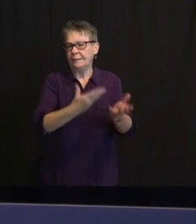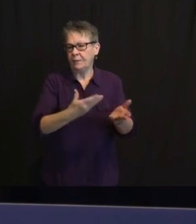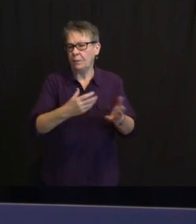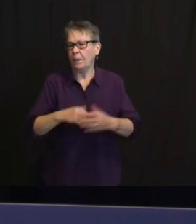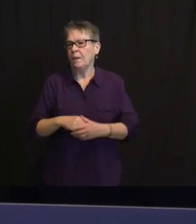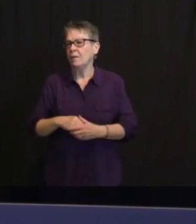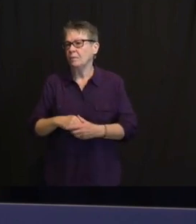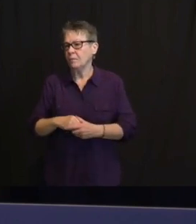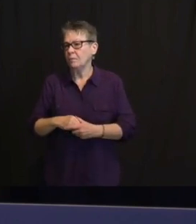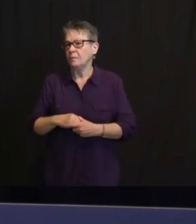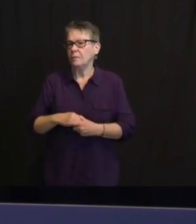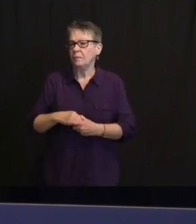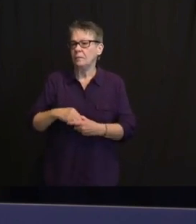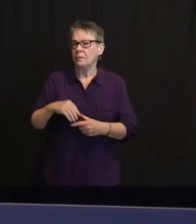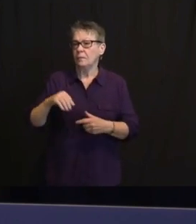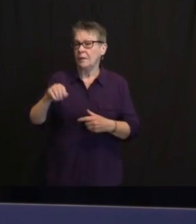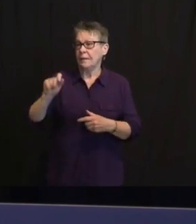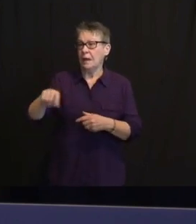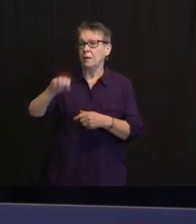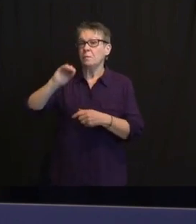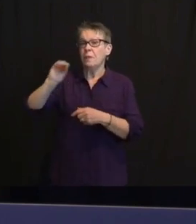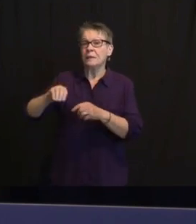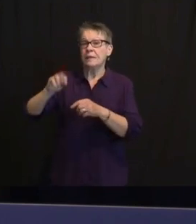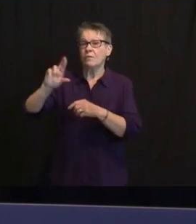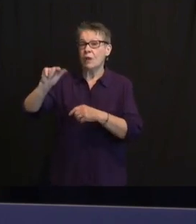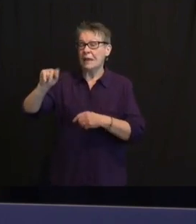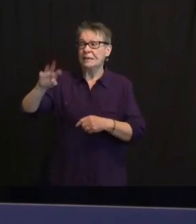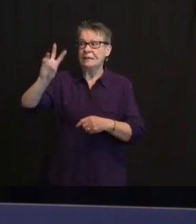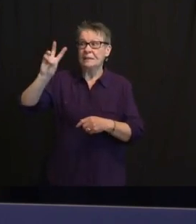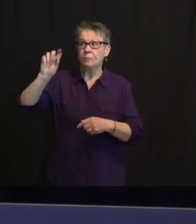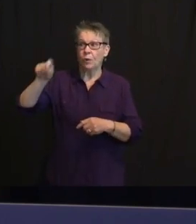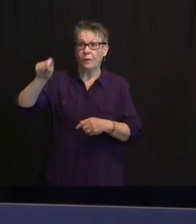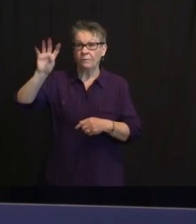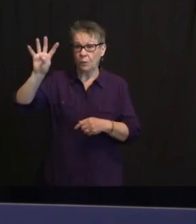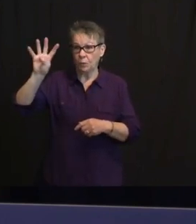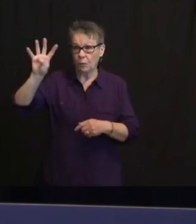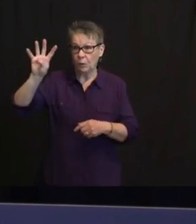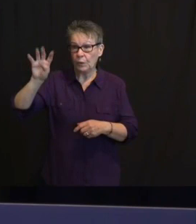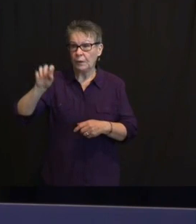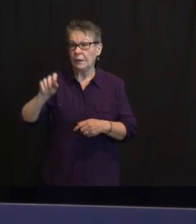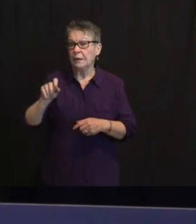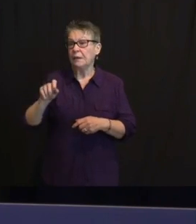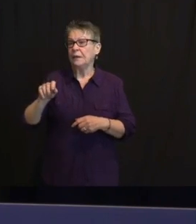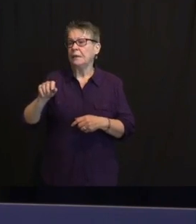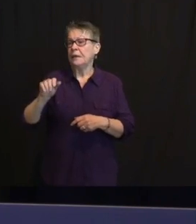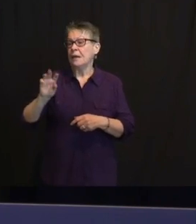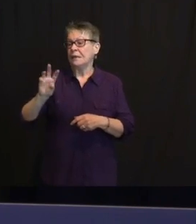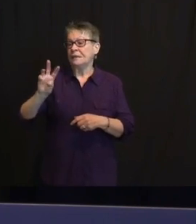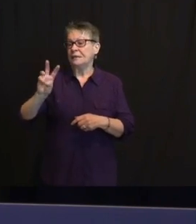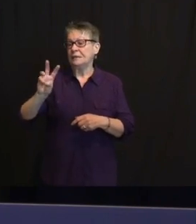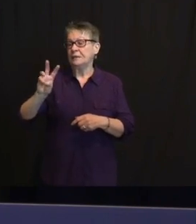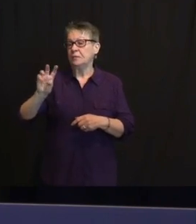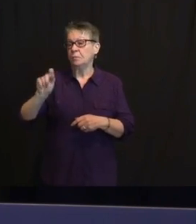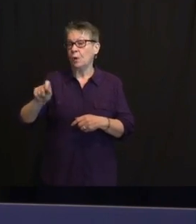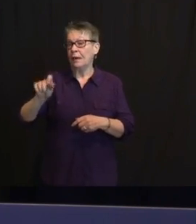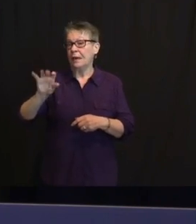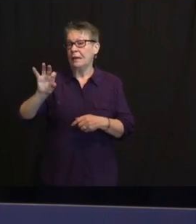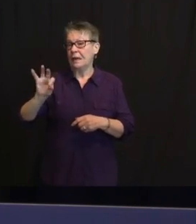NORTHERN PART OF THE STATE 6.53%, CENTRAL 6.98%, AND THE SOUTHERN PART OF THE STATE 5